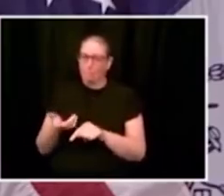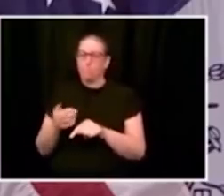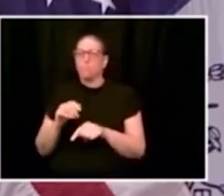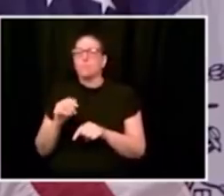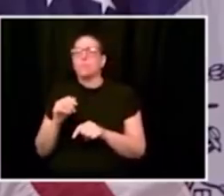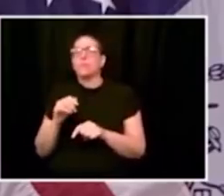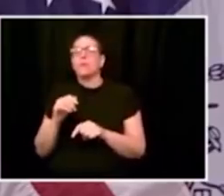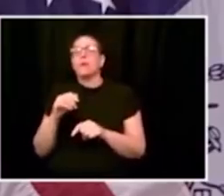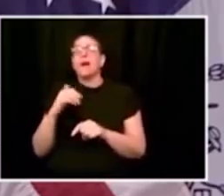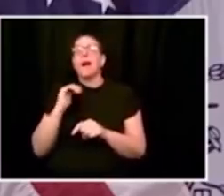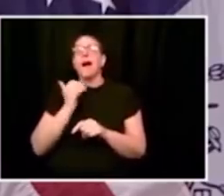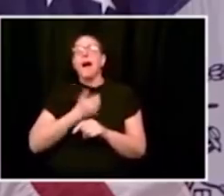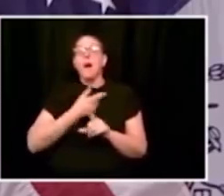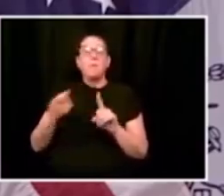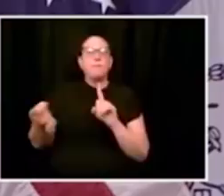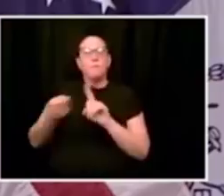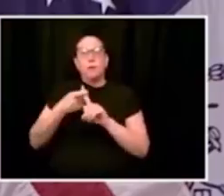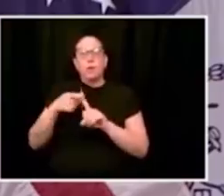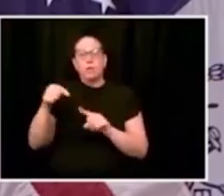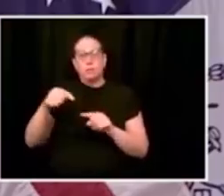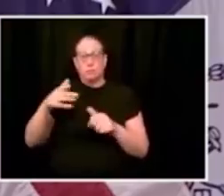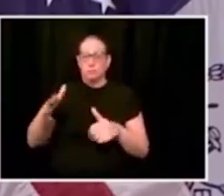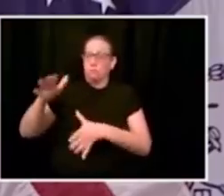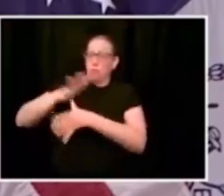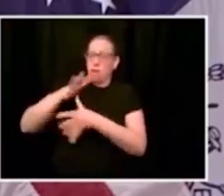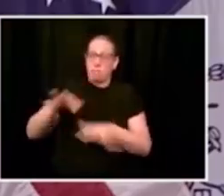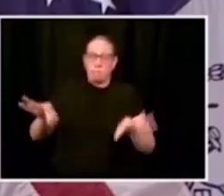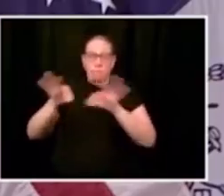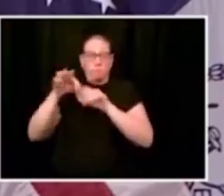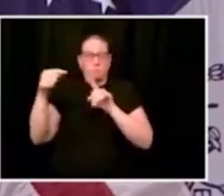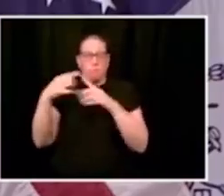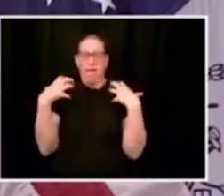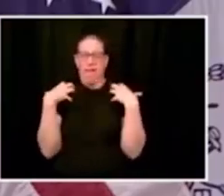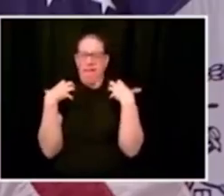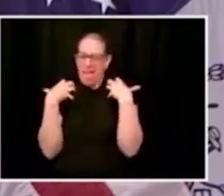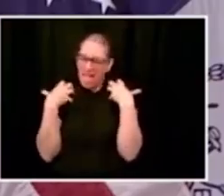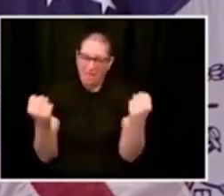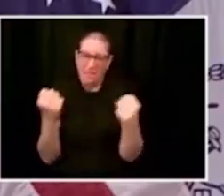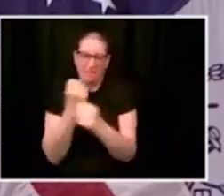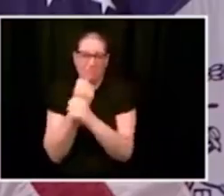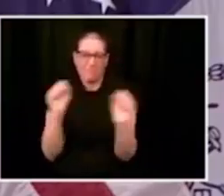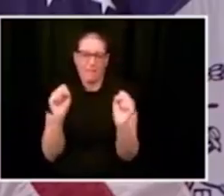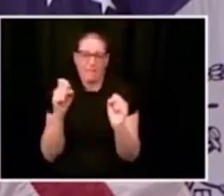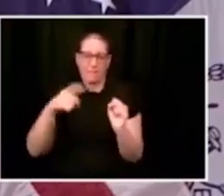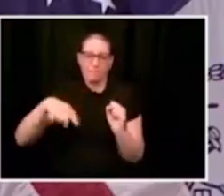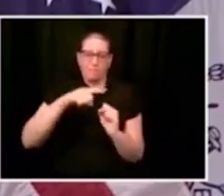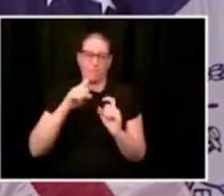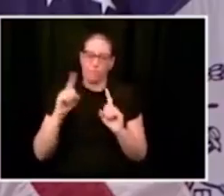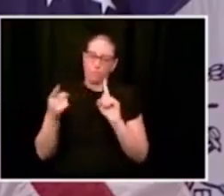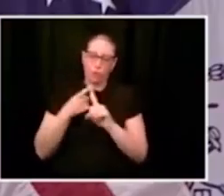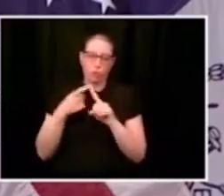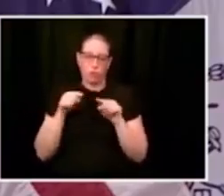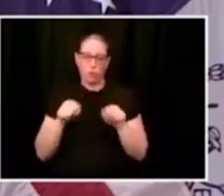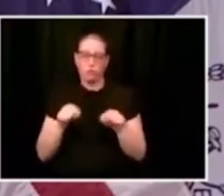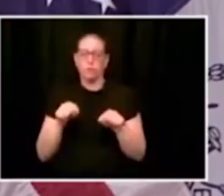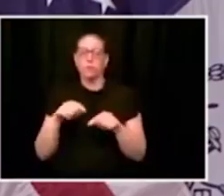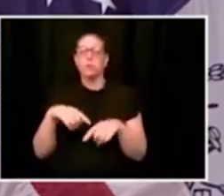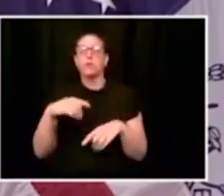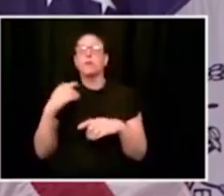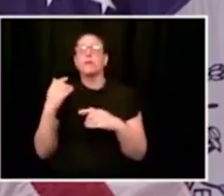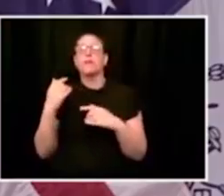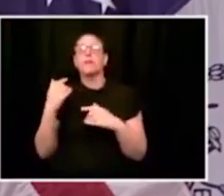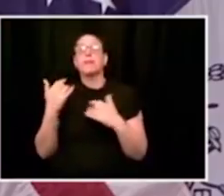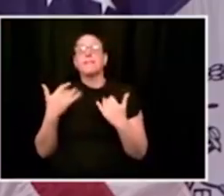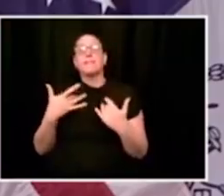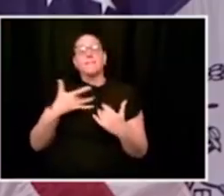any reopening. As of this moment, we believe we can reopen schools safely and well in September. But